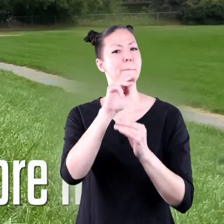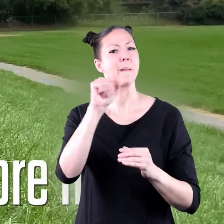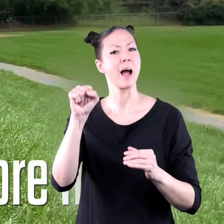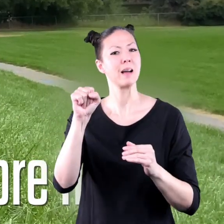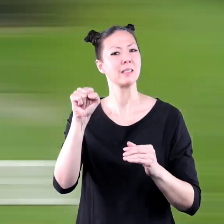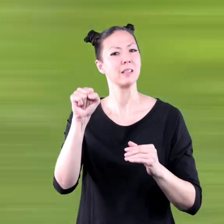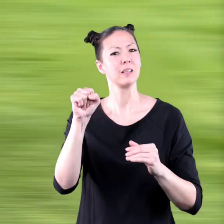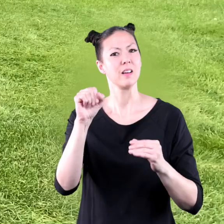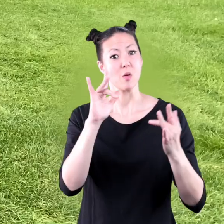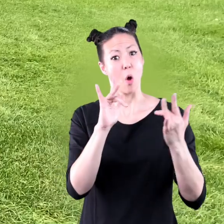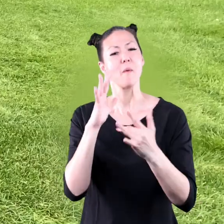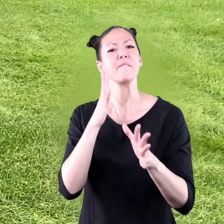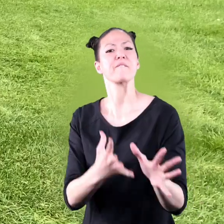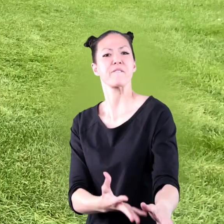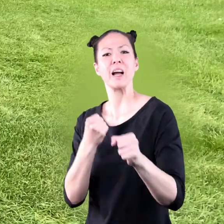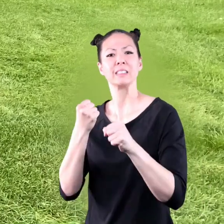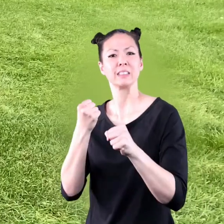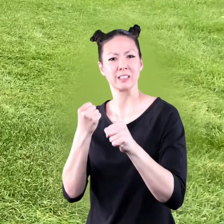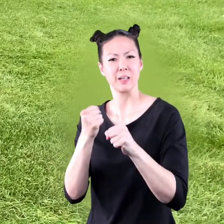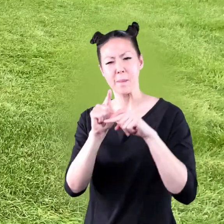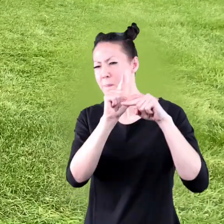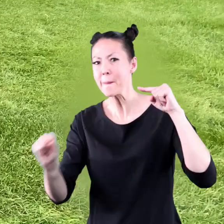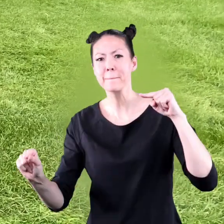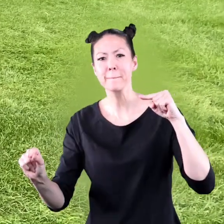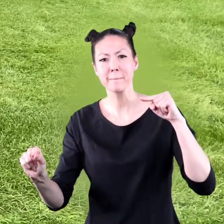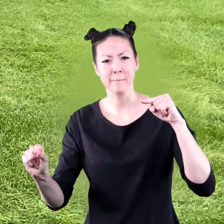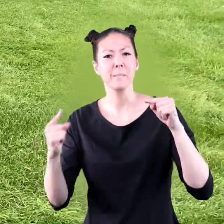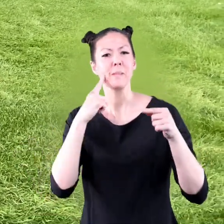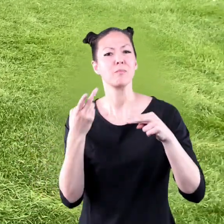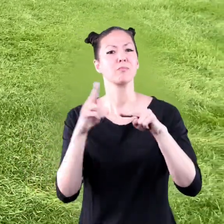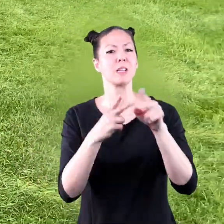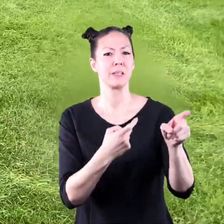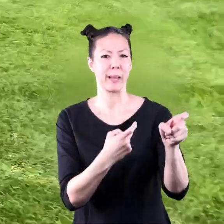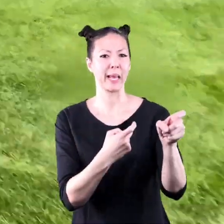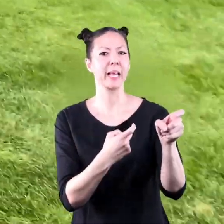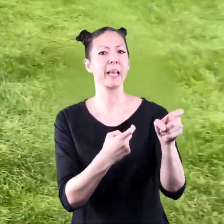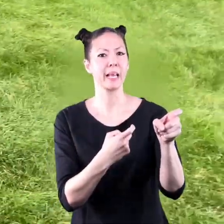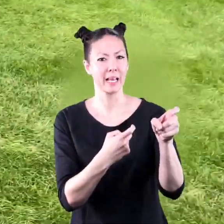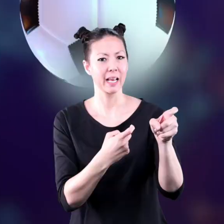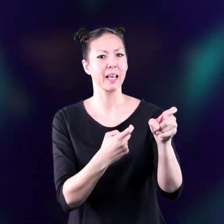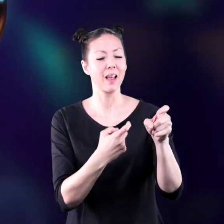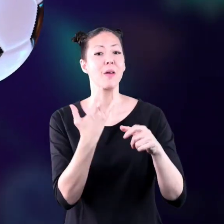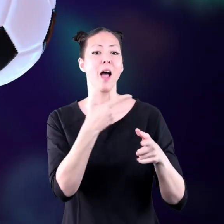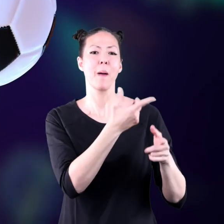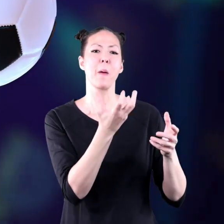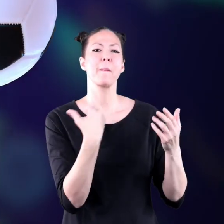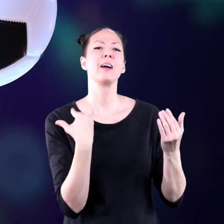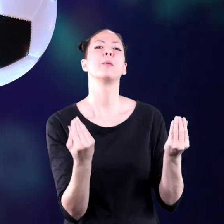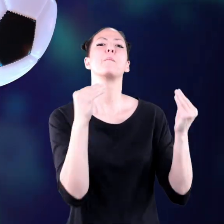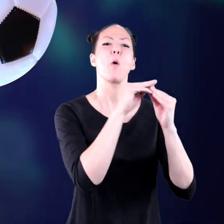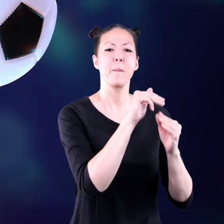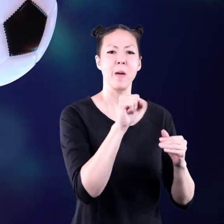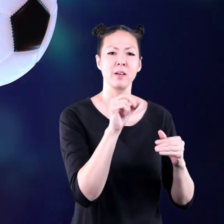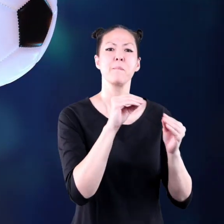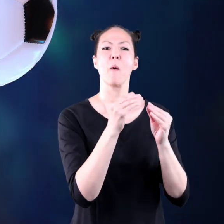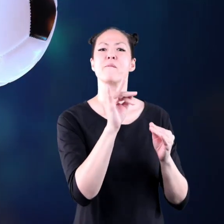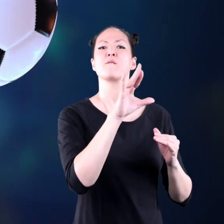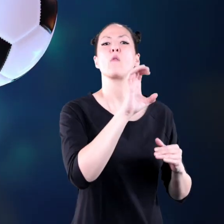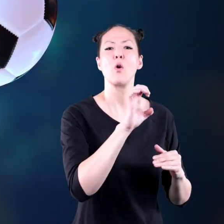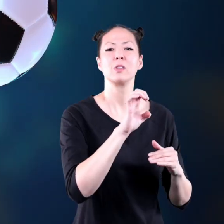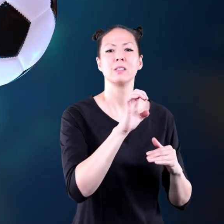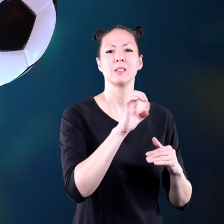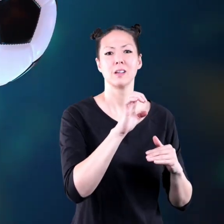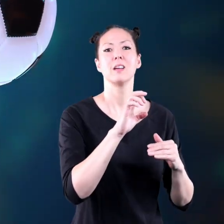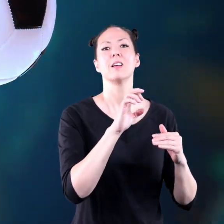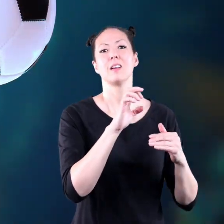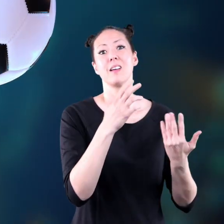it's going to roll faster. Because of the speed of acceleration and the mass of the bowling ball, it will take more force to